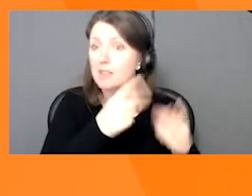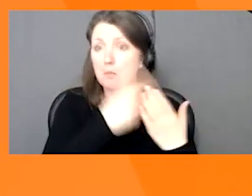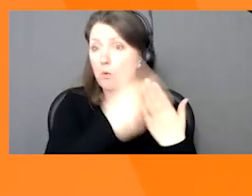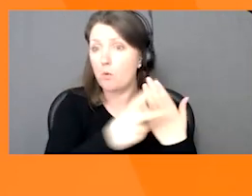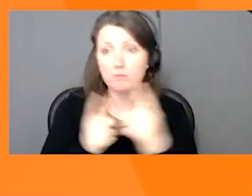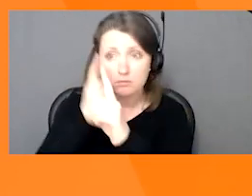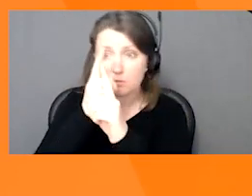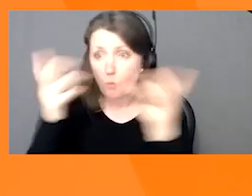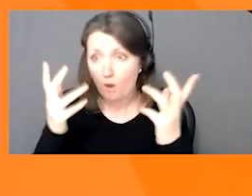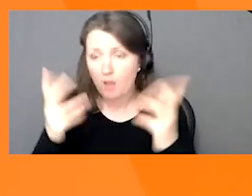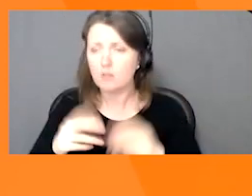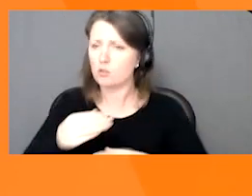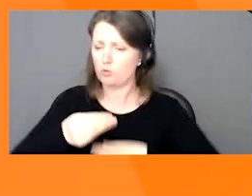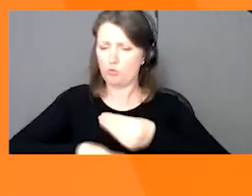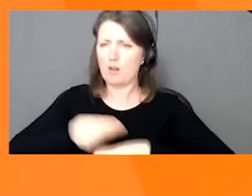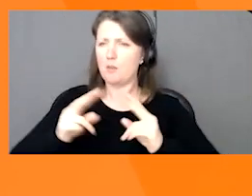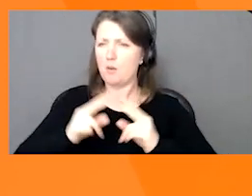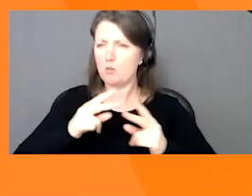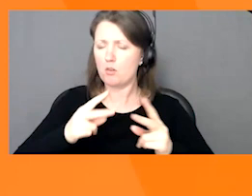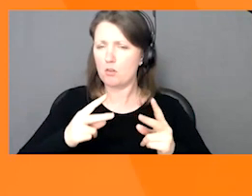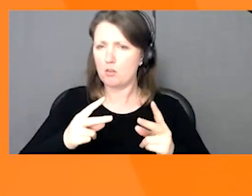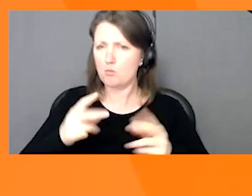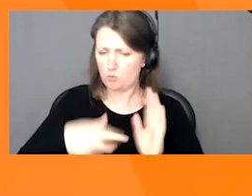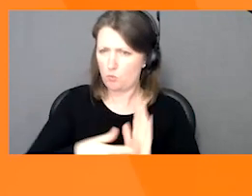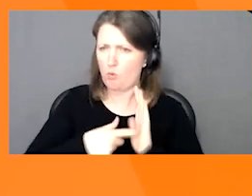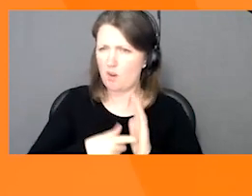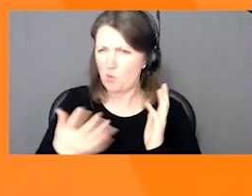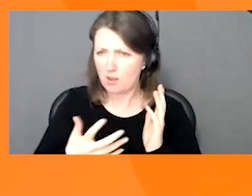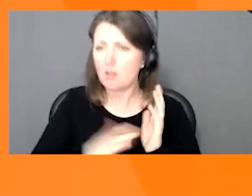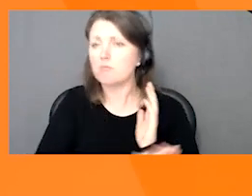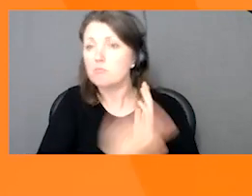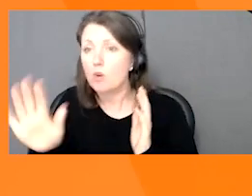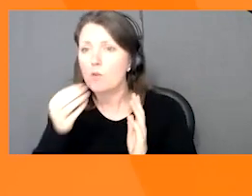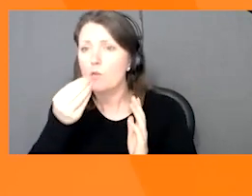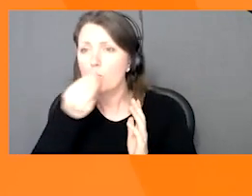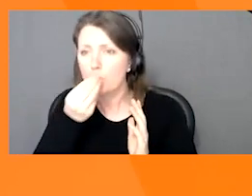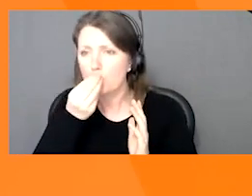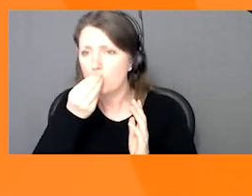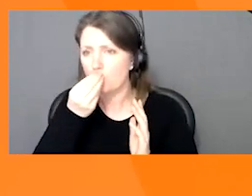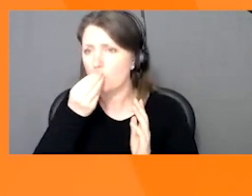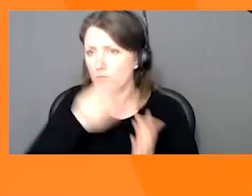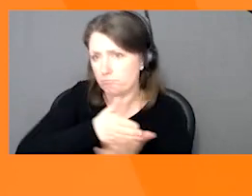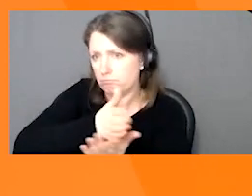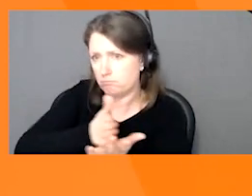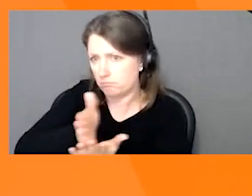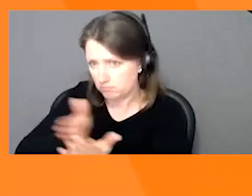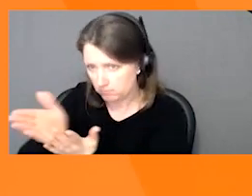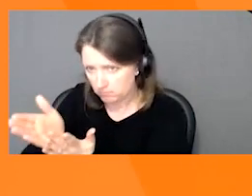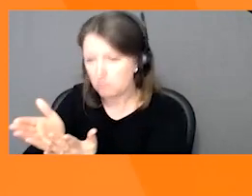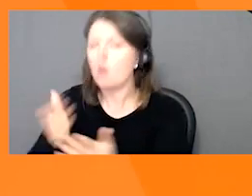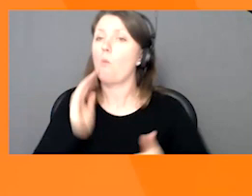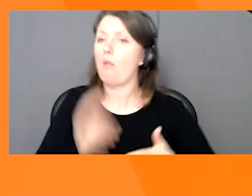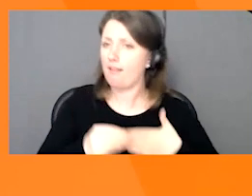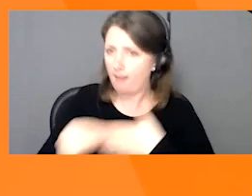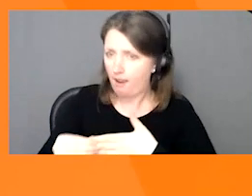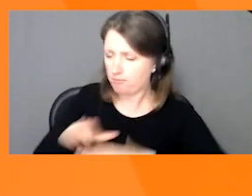on how to meet trading partner requirements across grocery and food service channels and provides guidance and resources through product